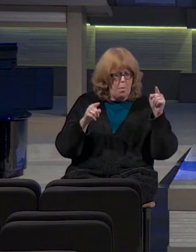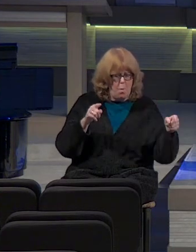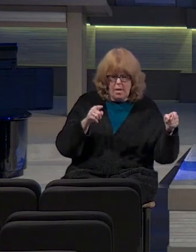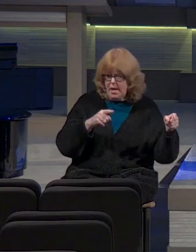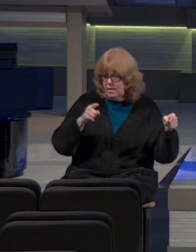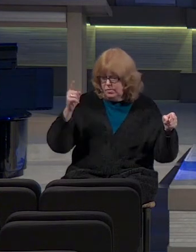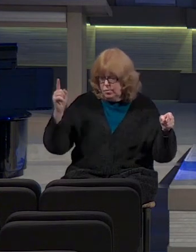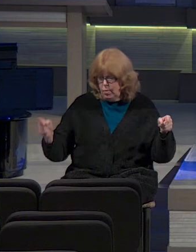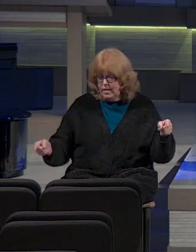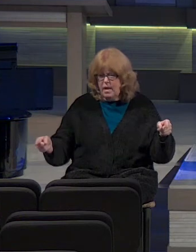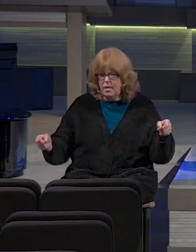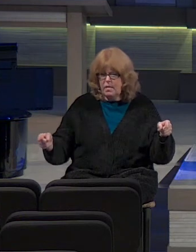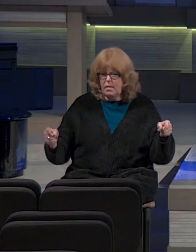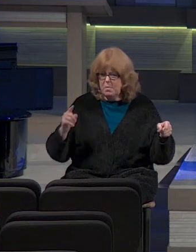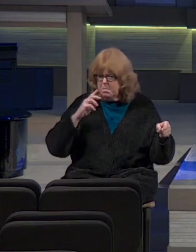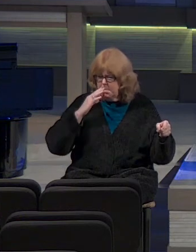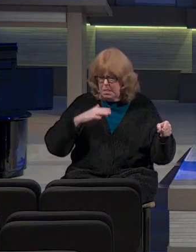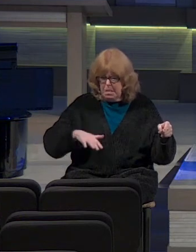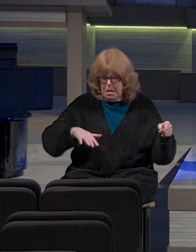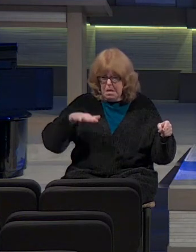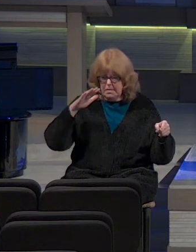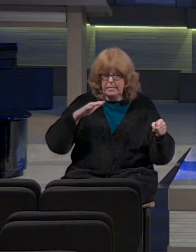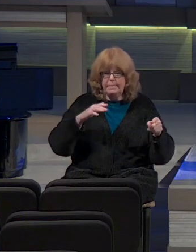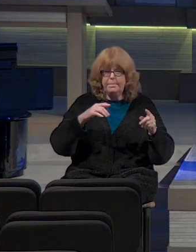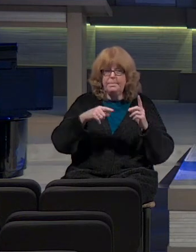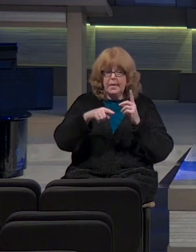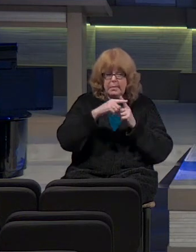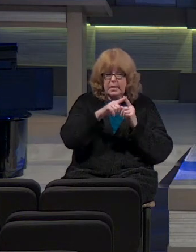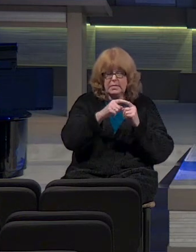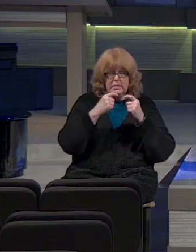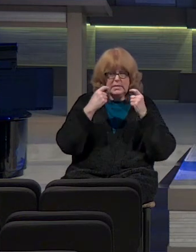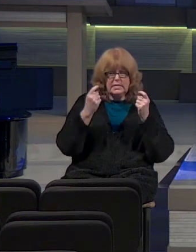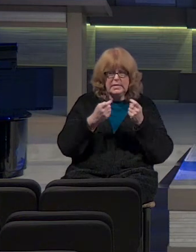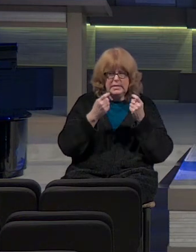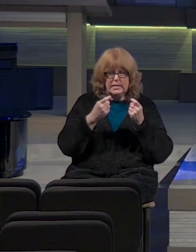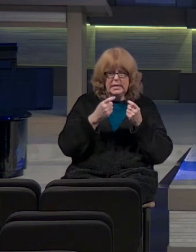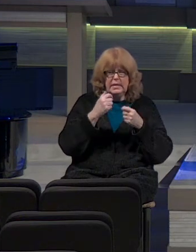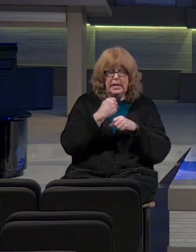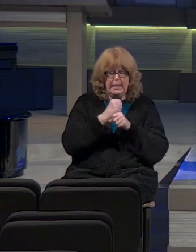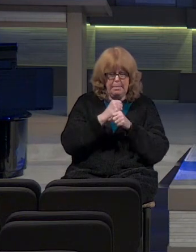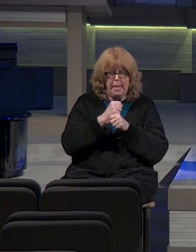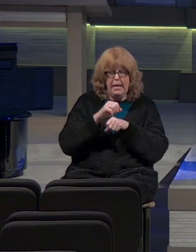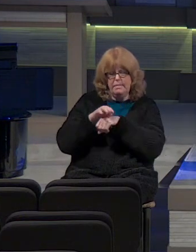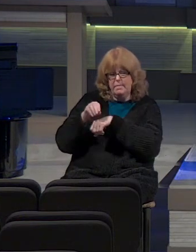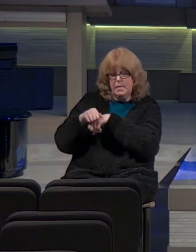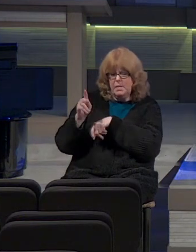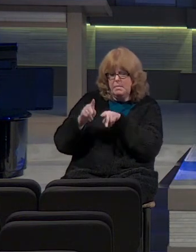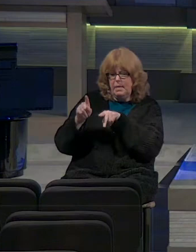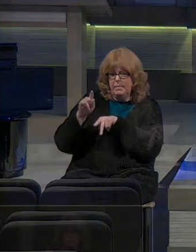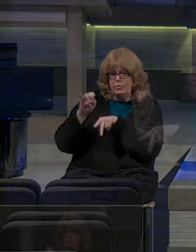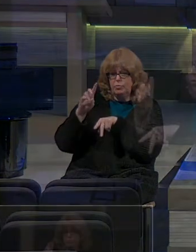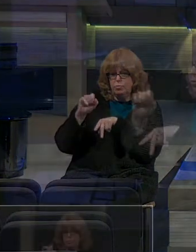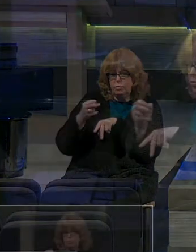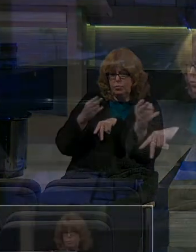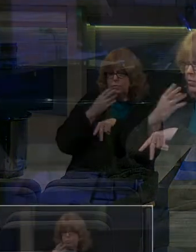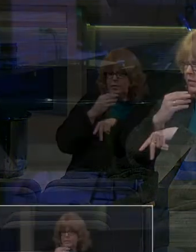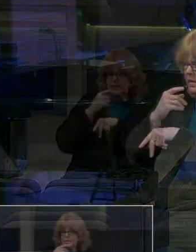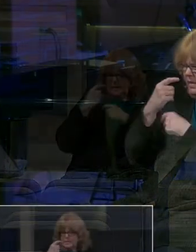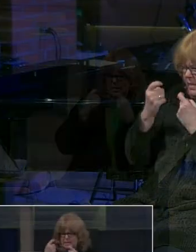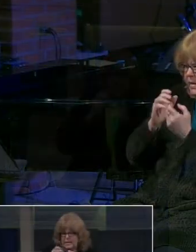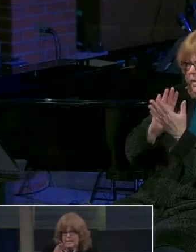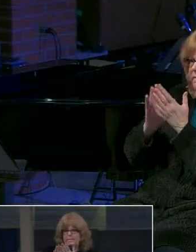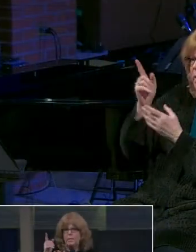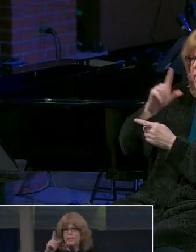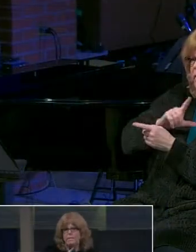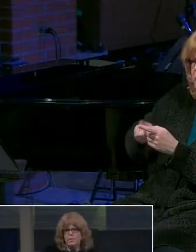to another, besides his sin, with which he made Judah sin, doing evil in the sight of the Lord.